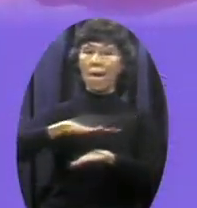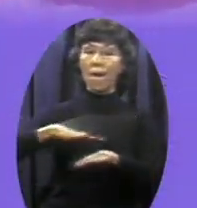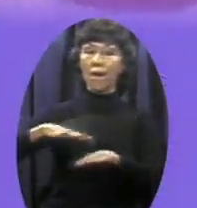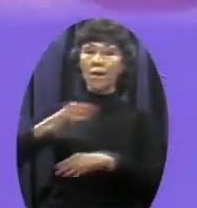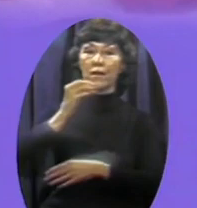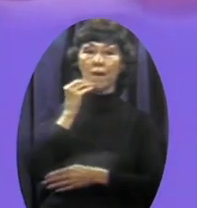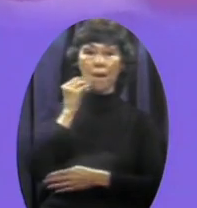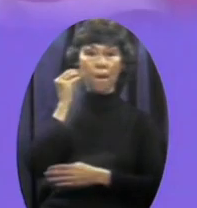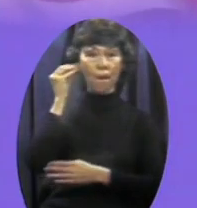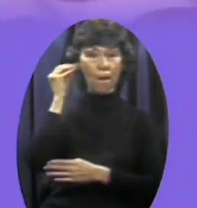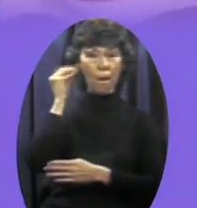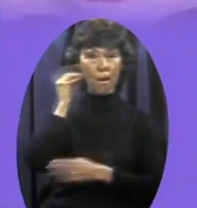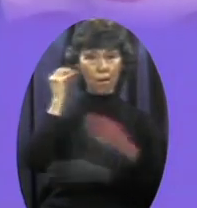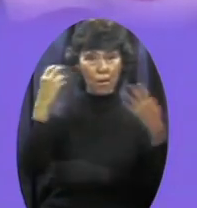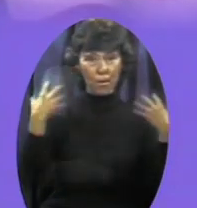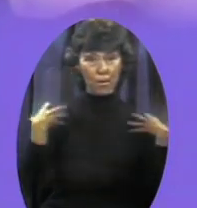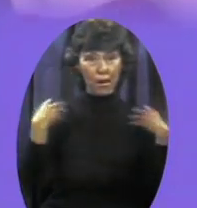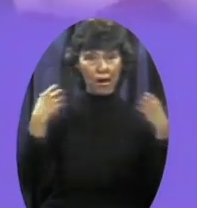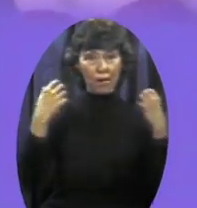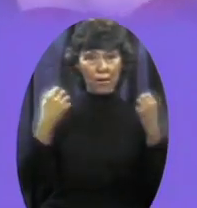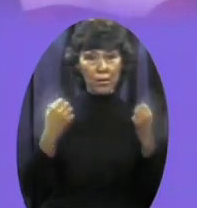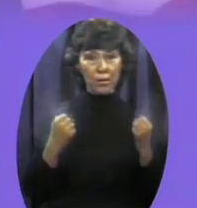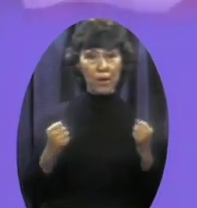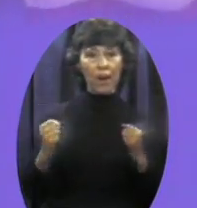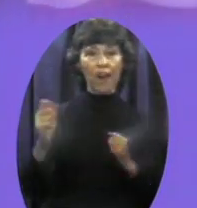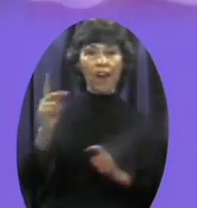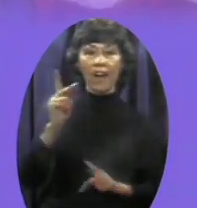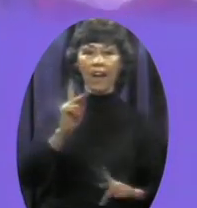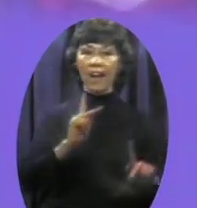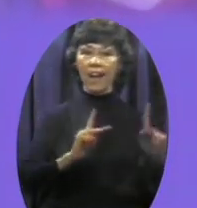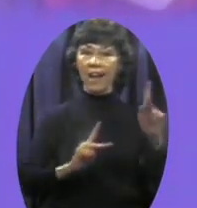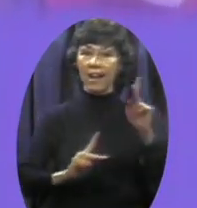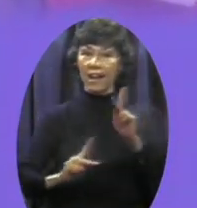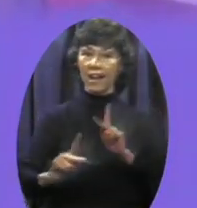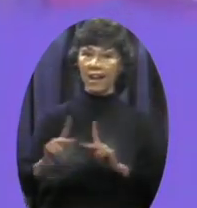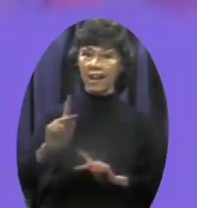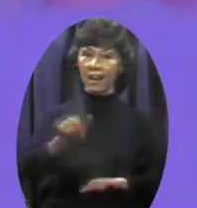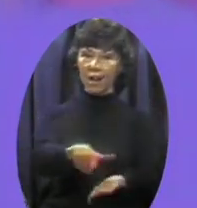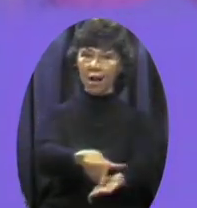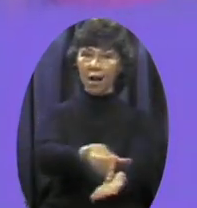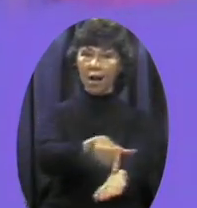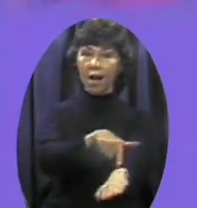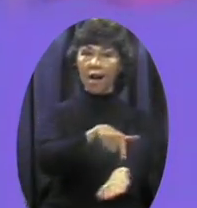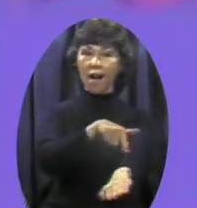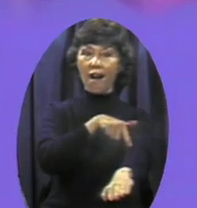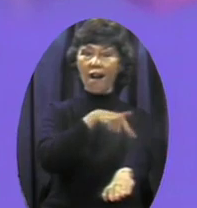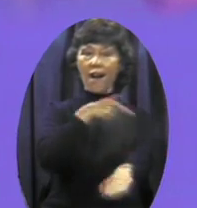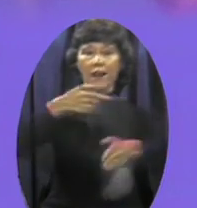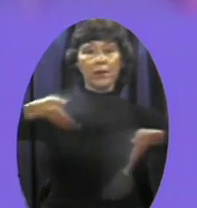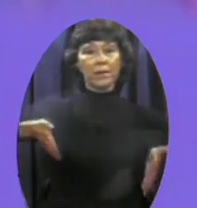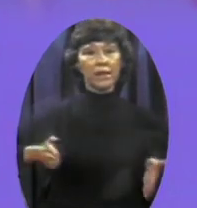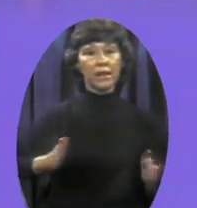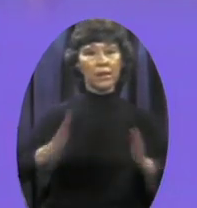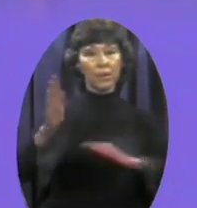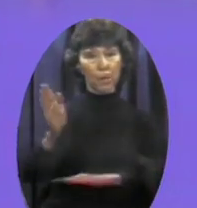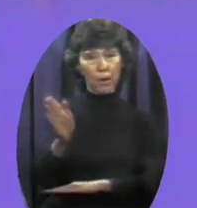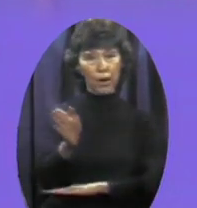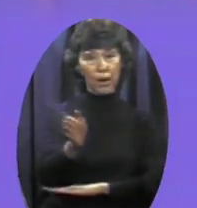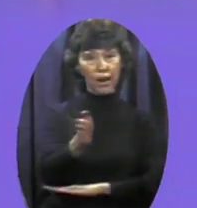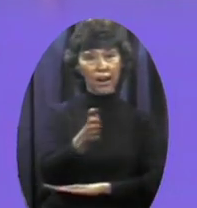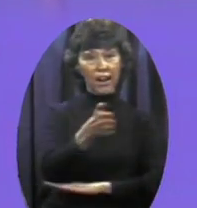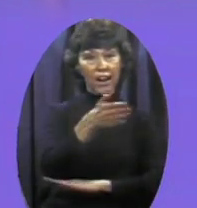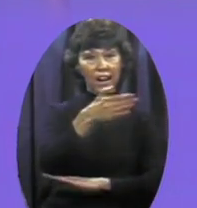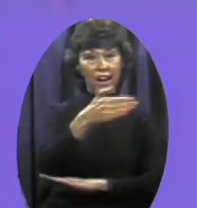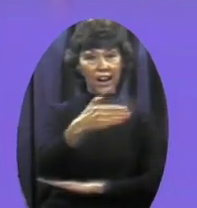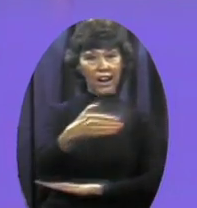of the ¶ ¶ Long may it wave ¶